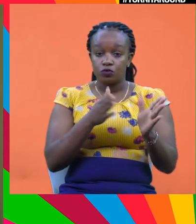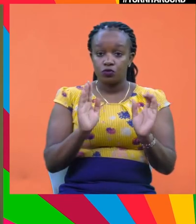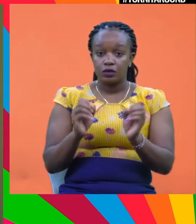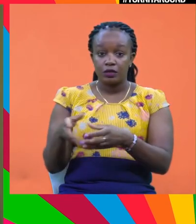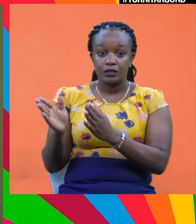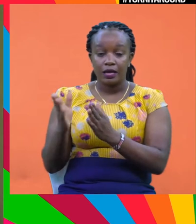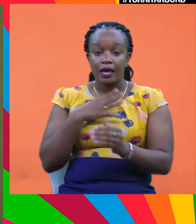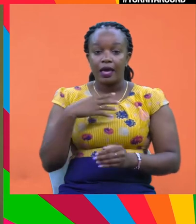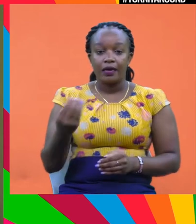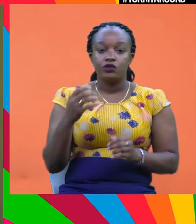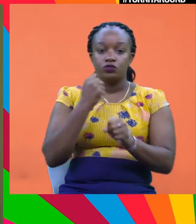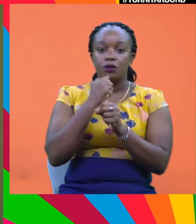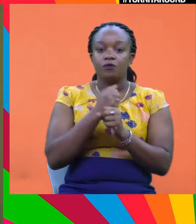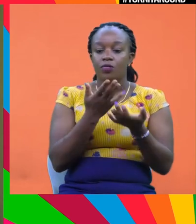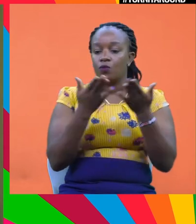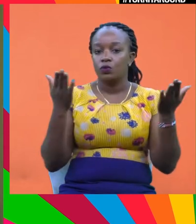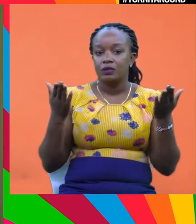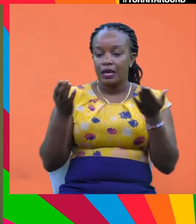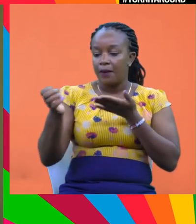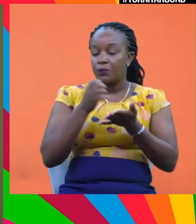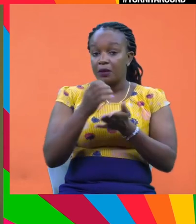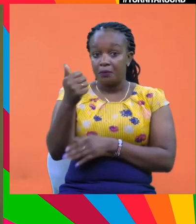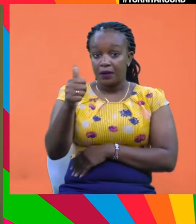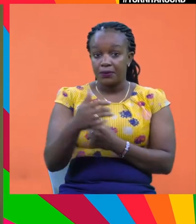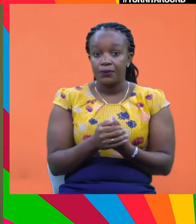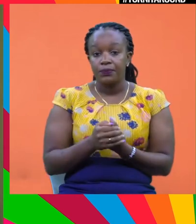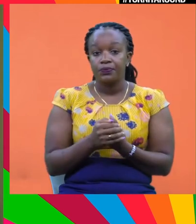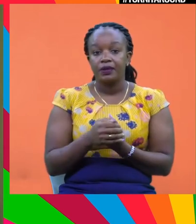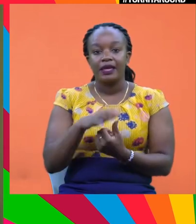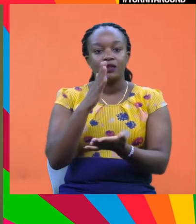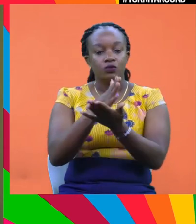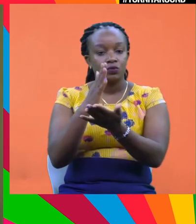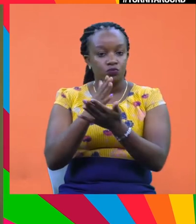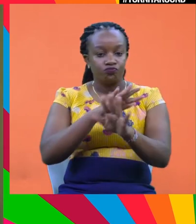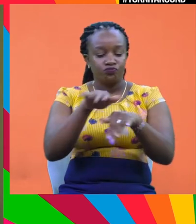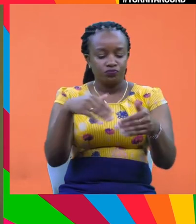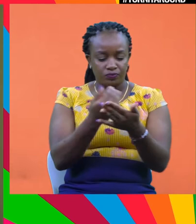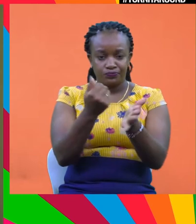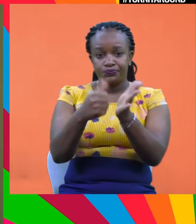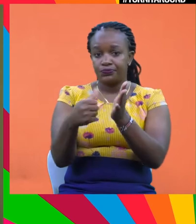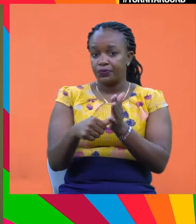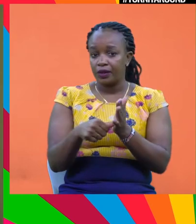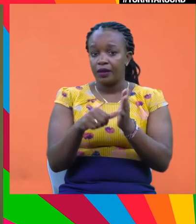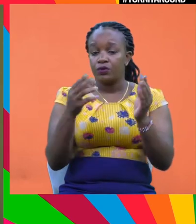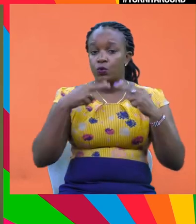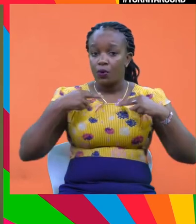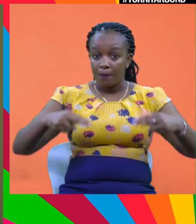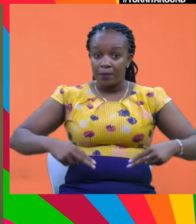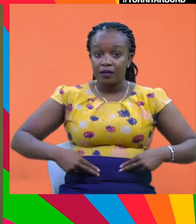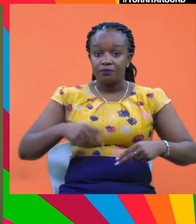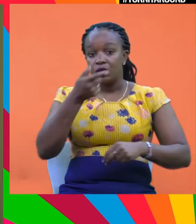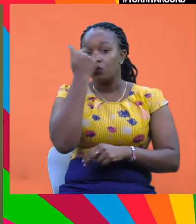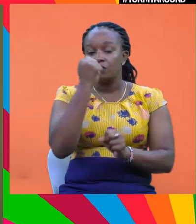and jobs for the unemployed. As we have now seen lower oil prices and depressed demand for fuel because